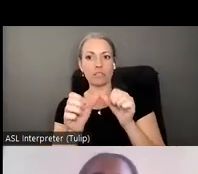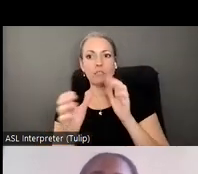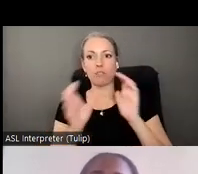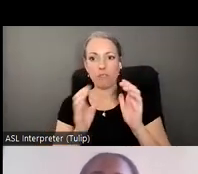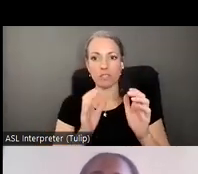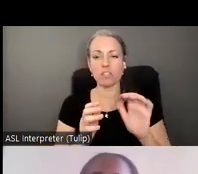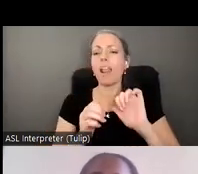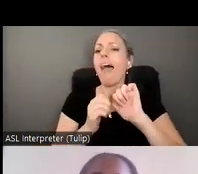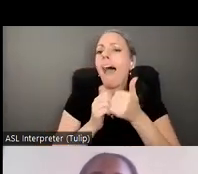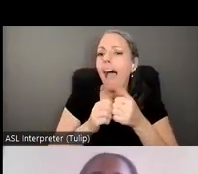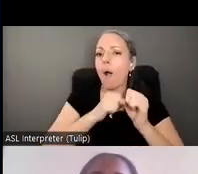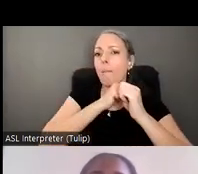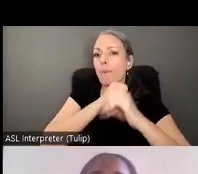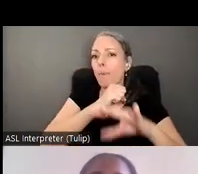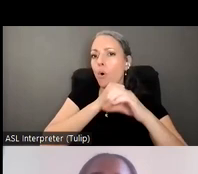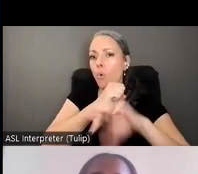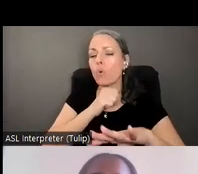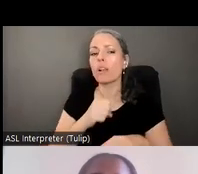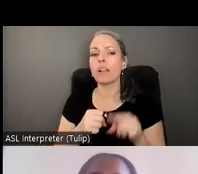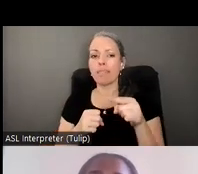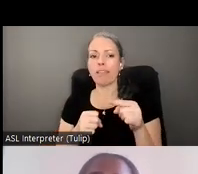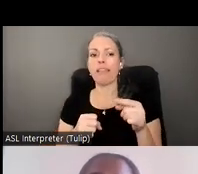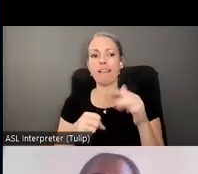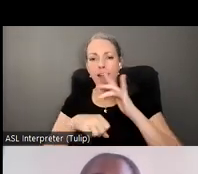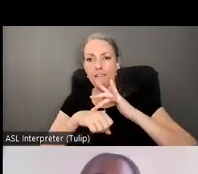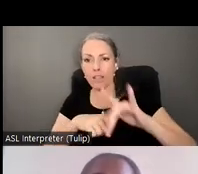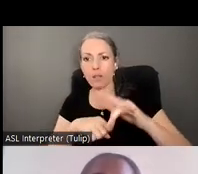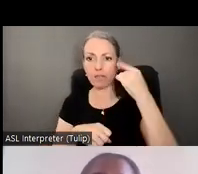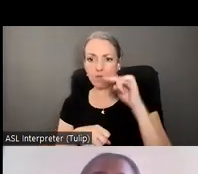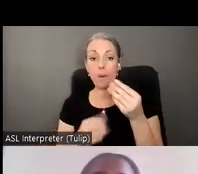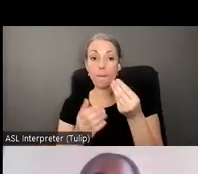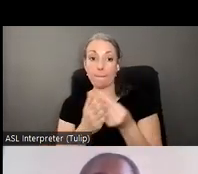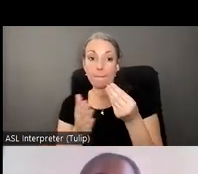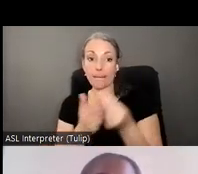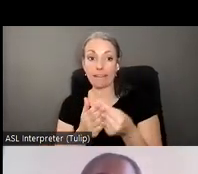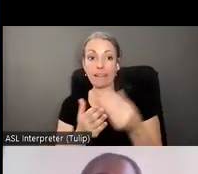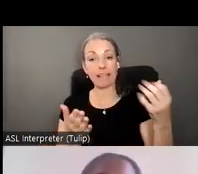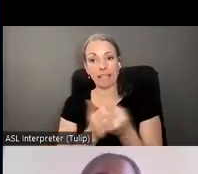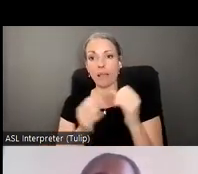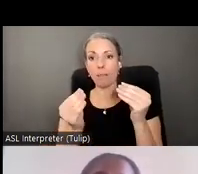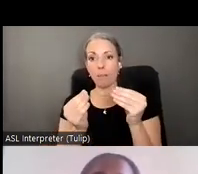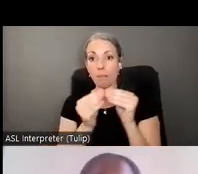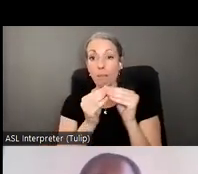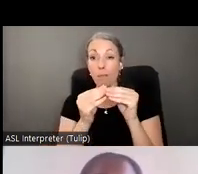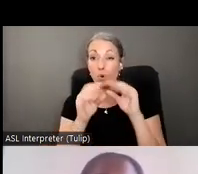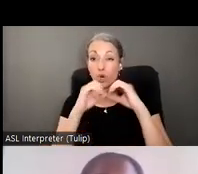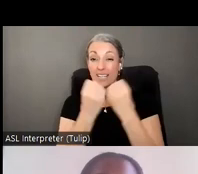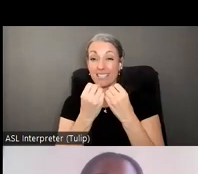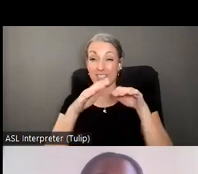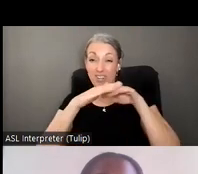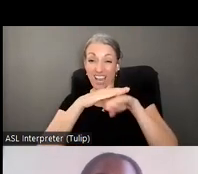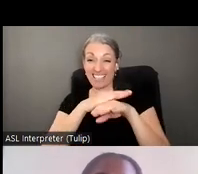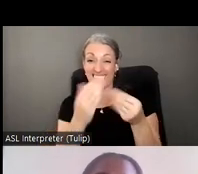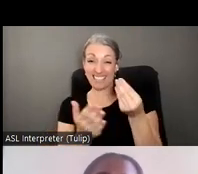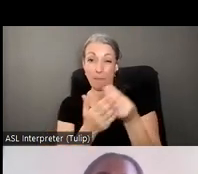how do we promote the um availability of those funds um and get more organizations to access those funds